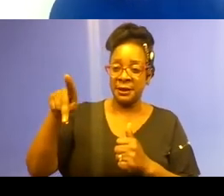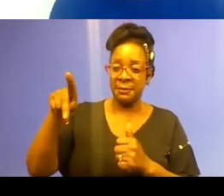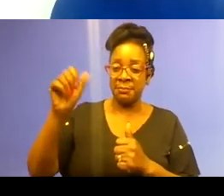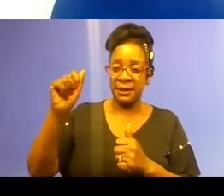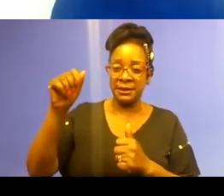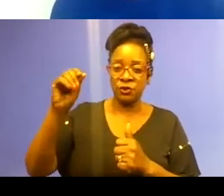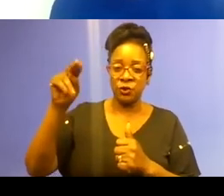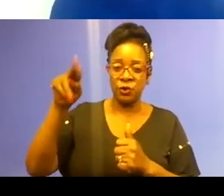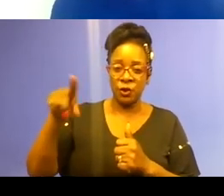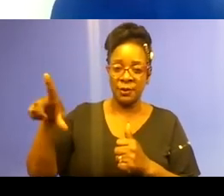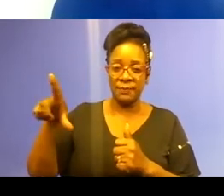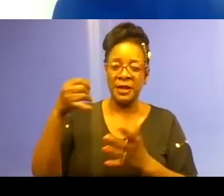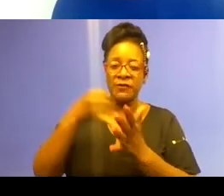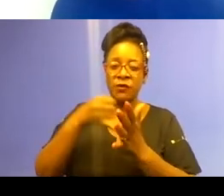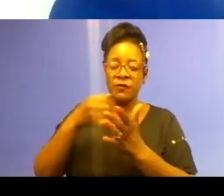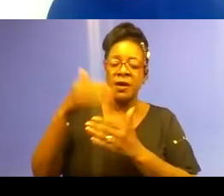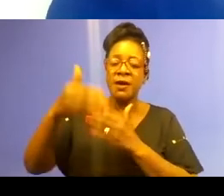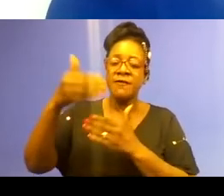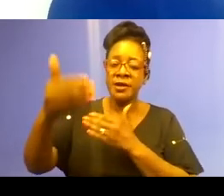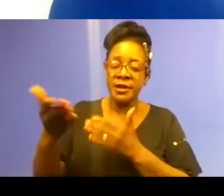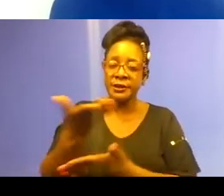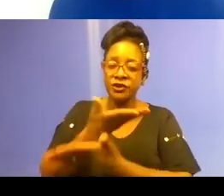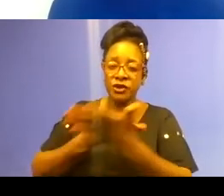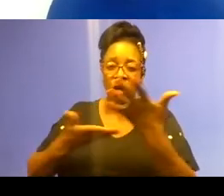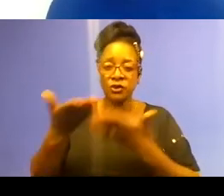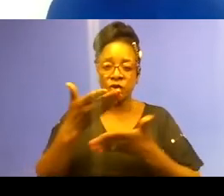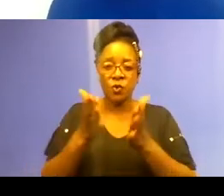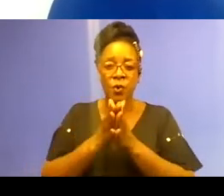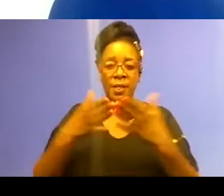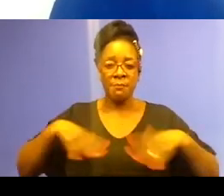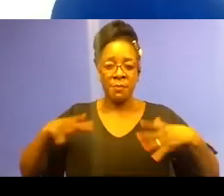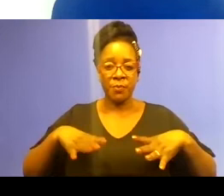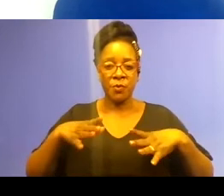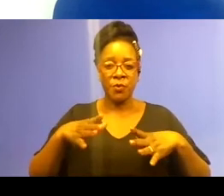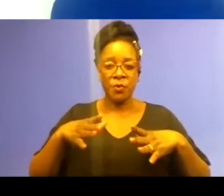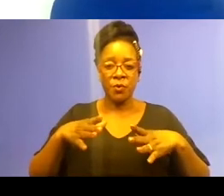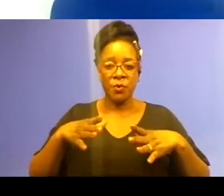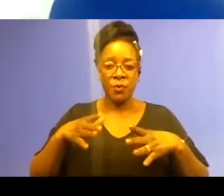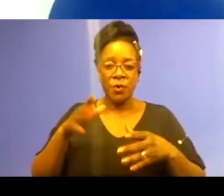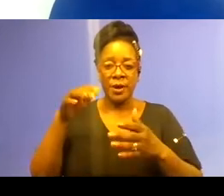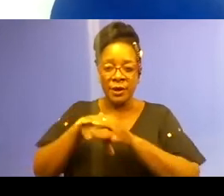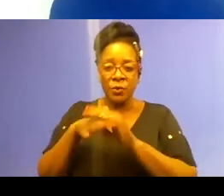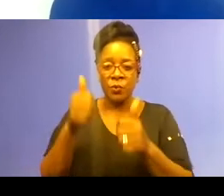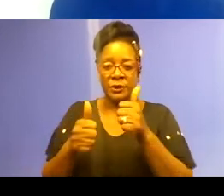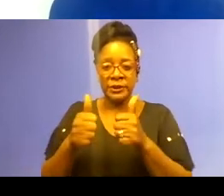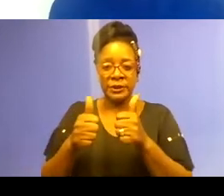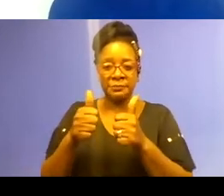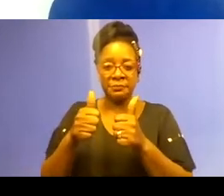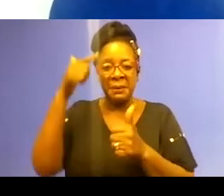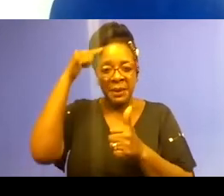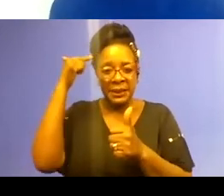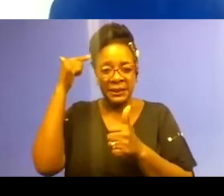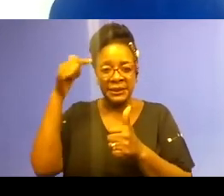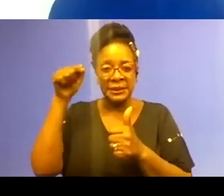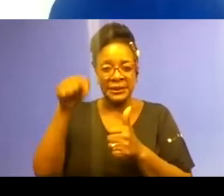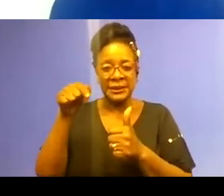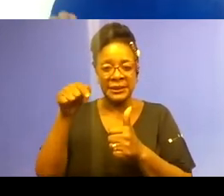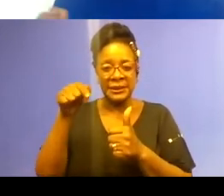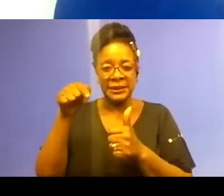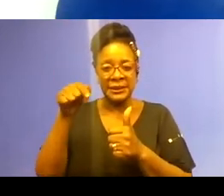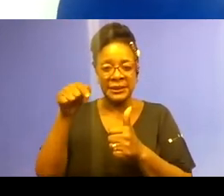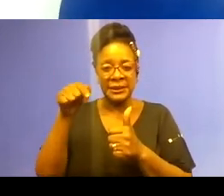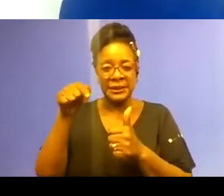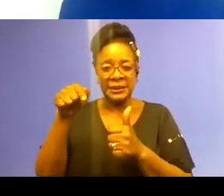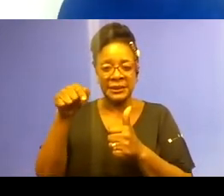people in which Blackness is devalued, vilified, and or erased. And so, for example, this could